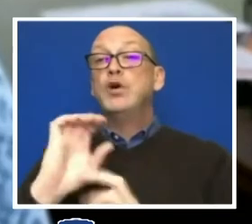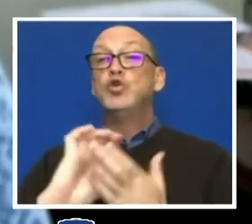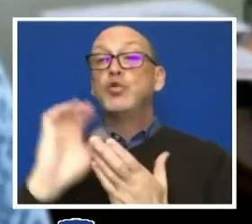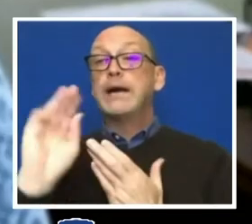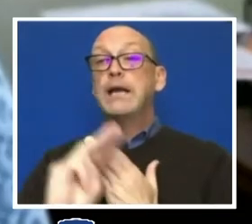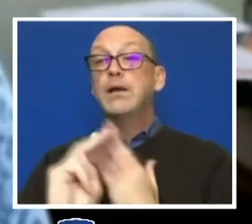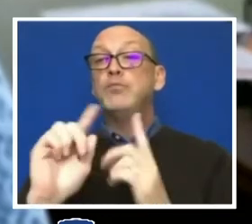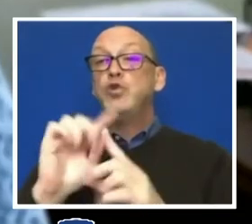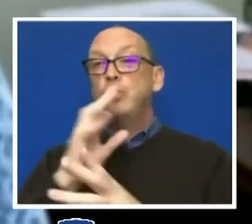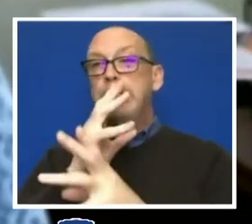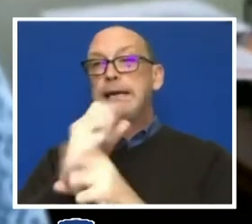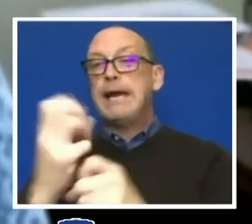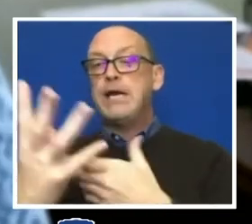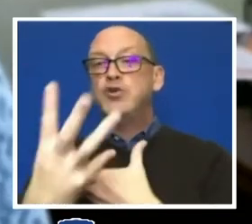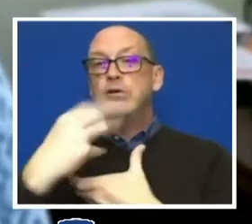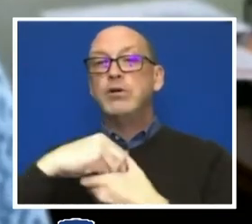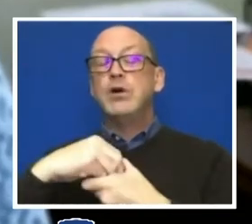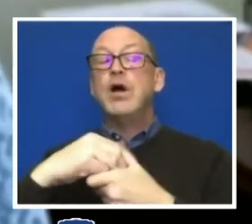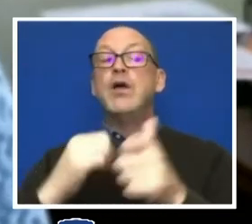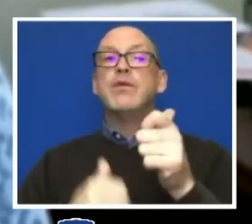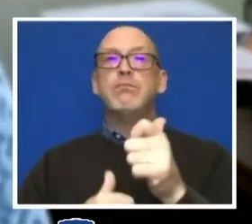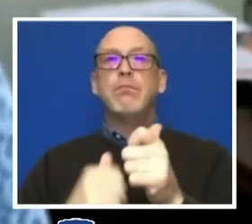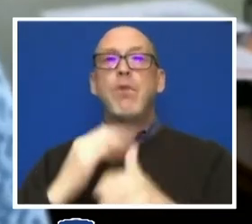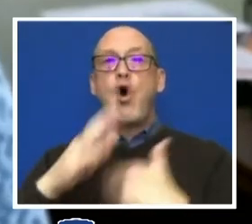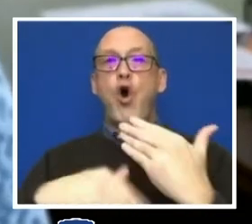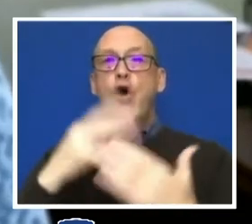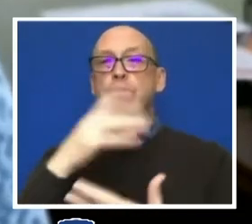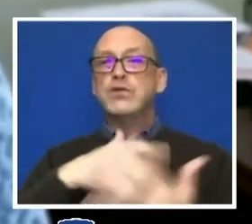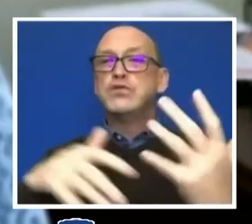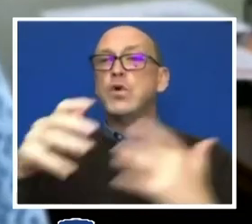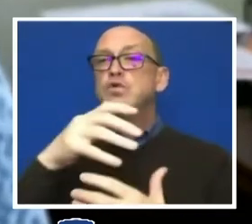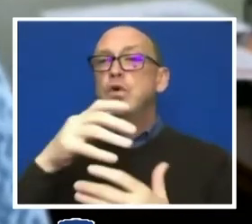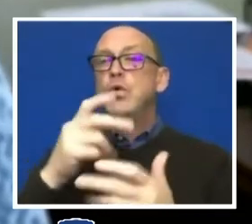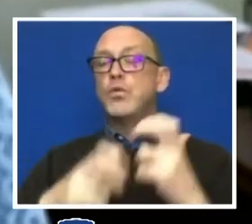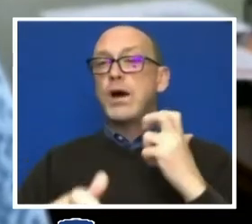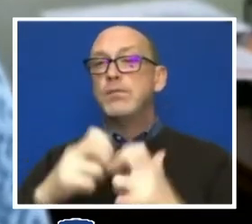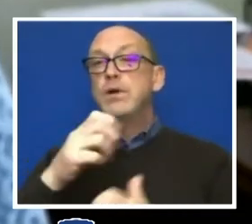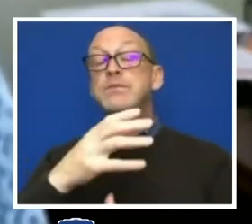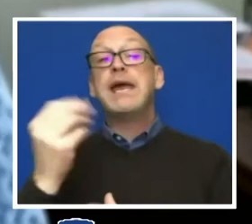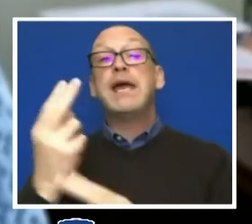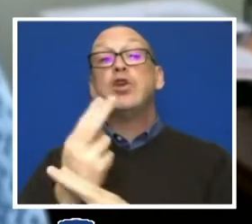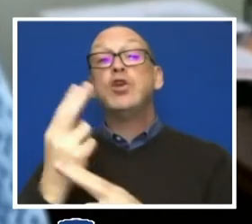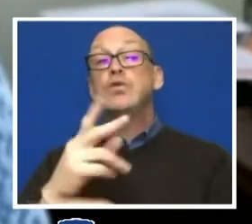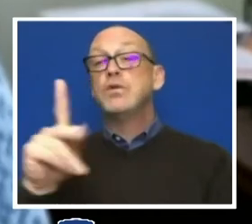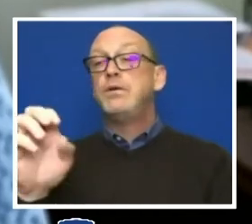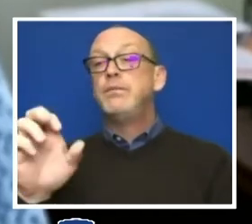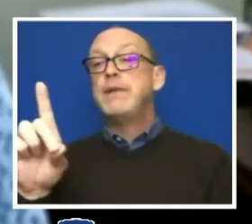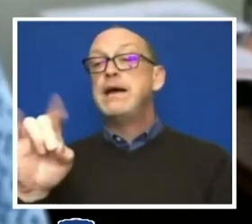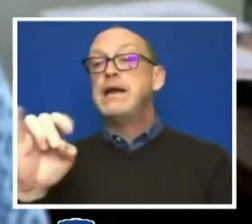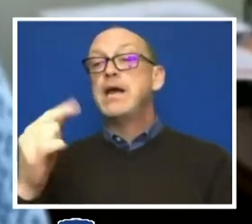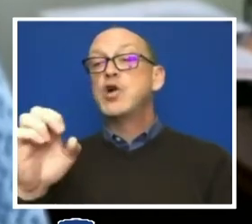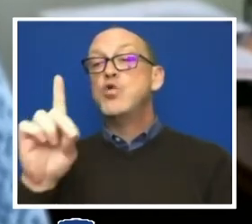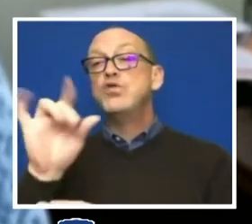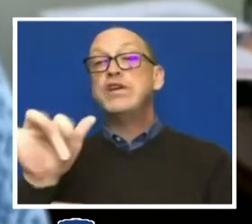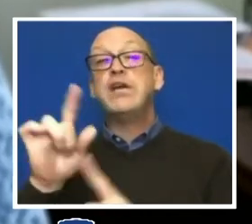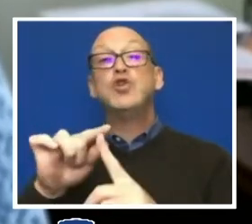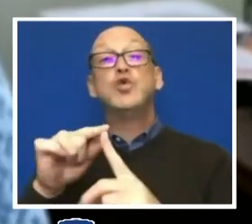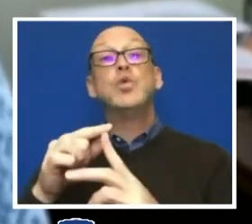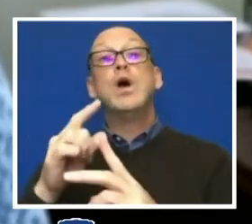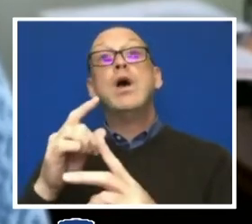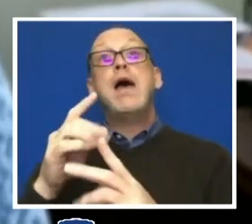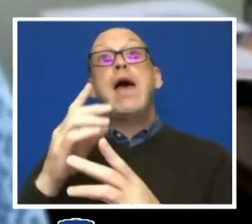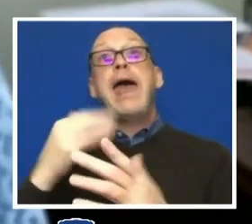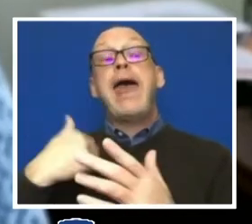most insidious social problems and use pedagogies that invite students to engage in learning, realizing our land grant